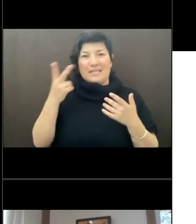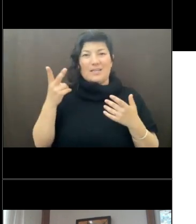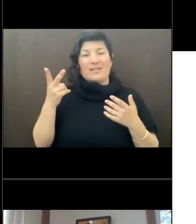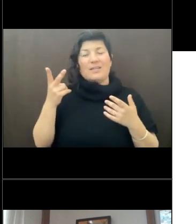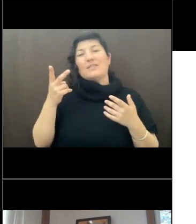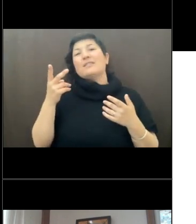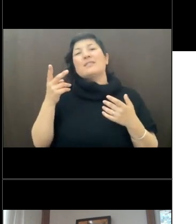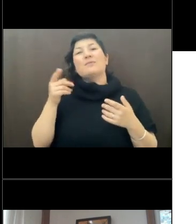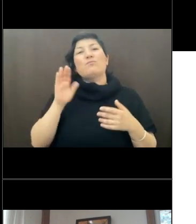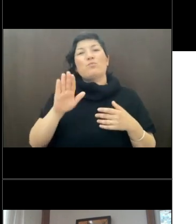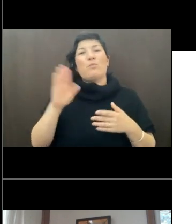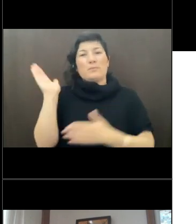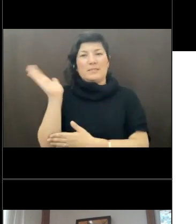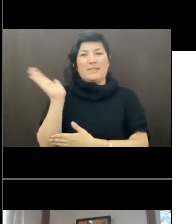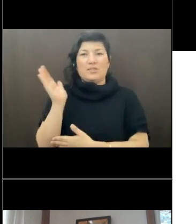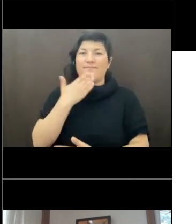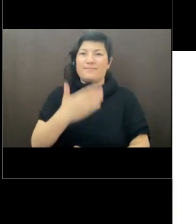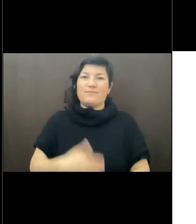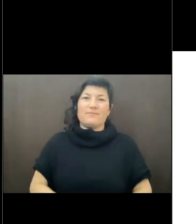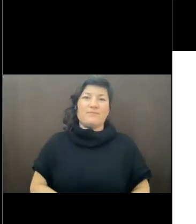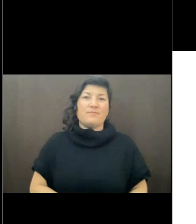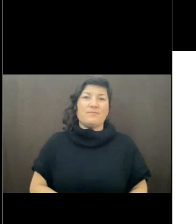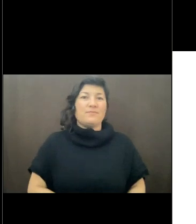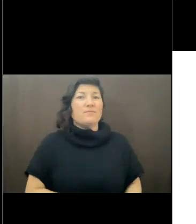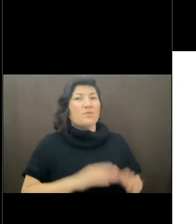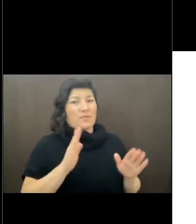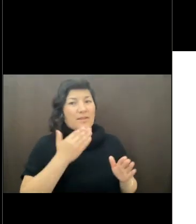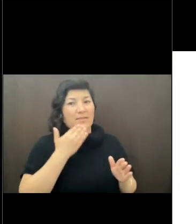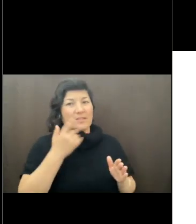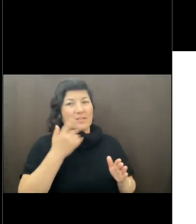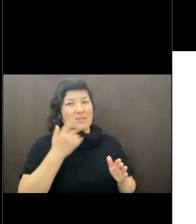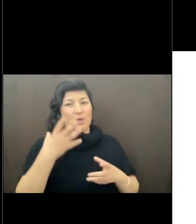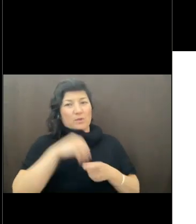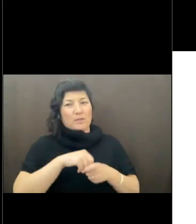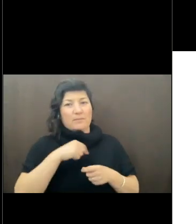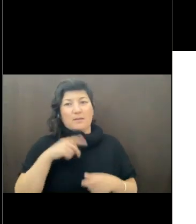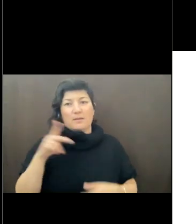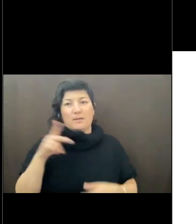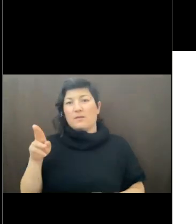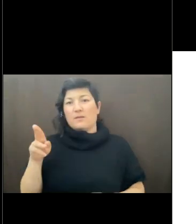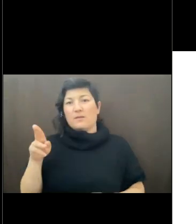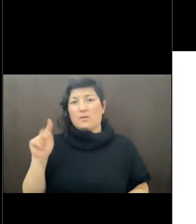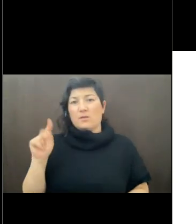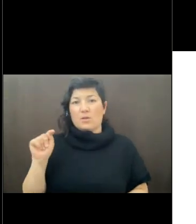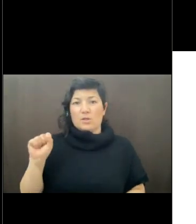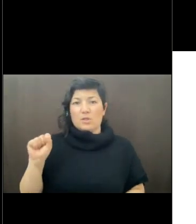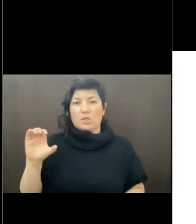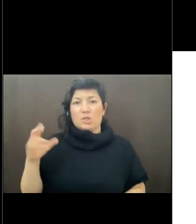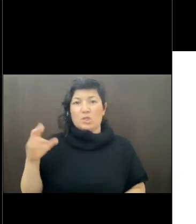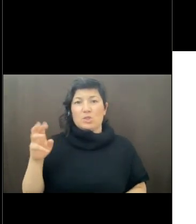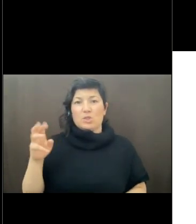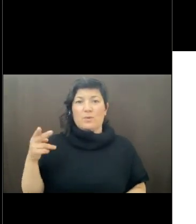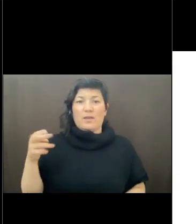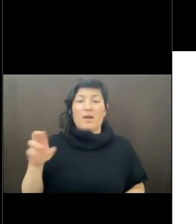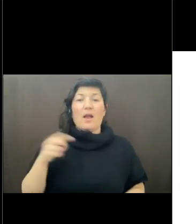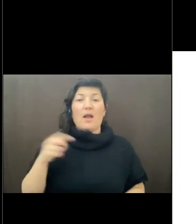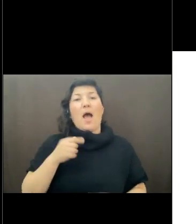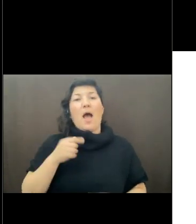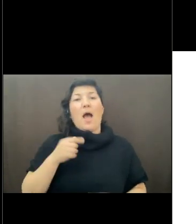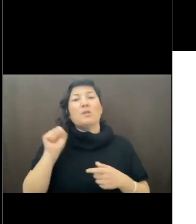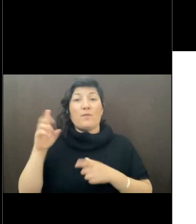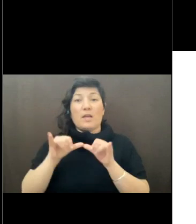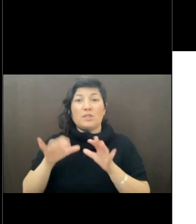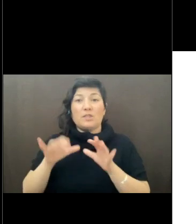here. So thank you. Great. Thanks for having me. So my name is Kurt Schwerer. I am a software engineer at Google, and also at